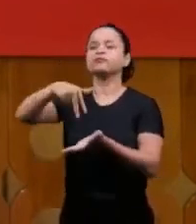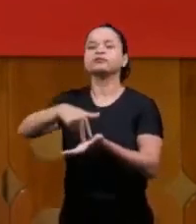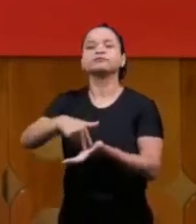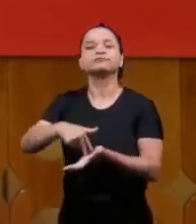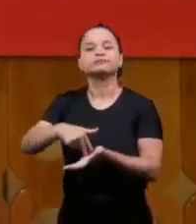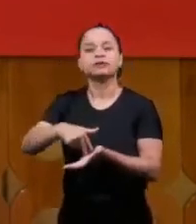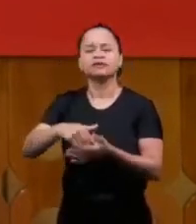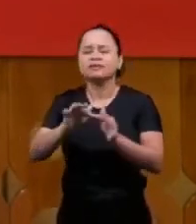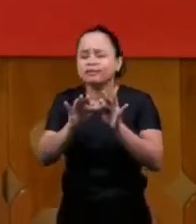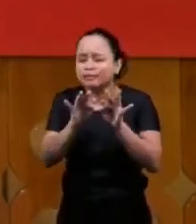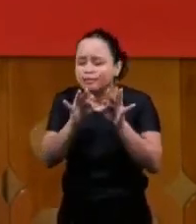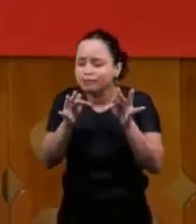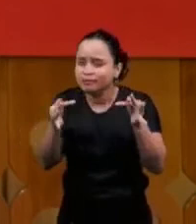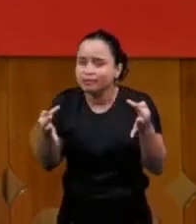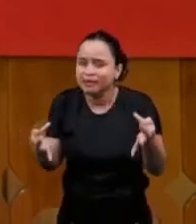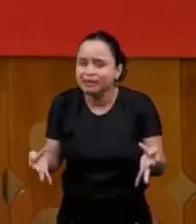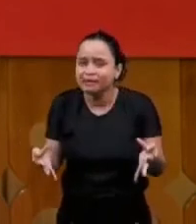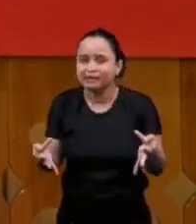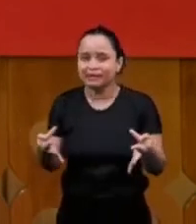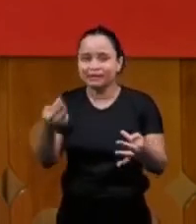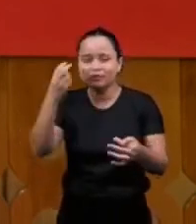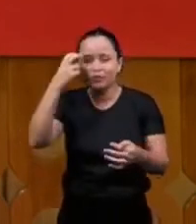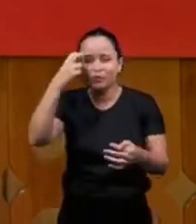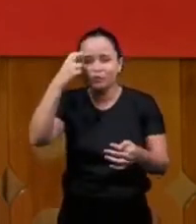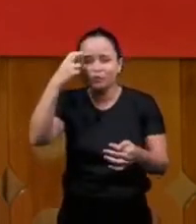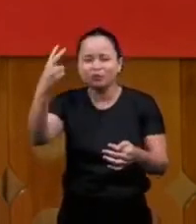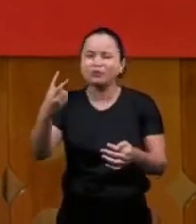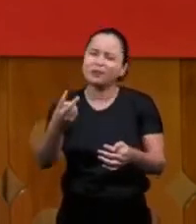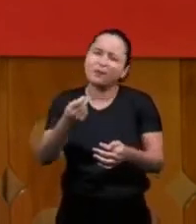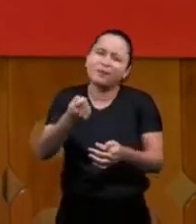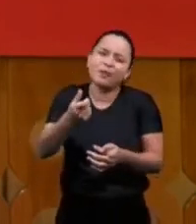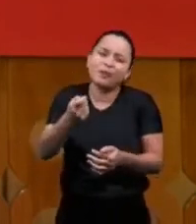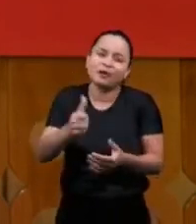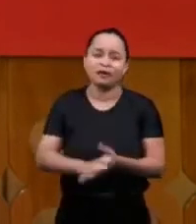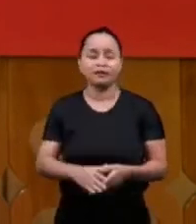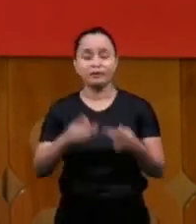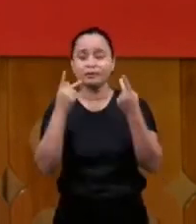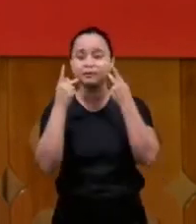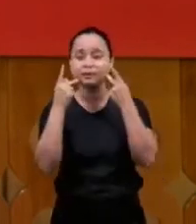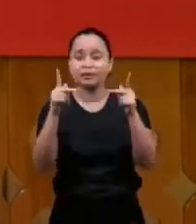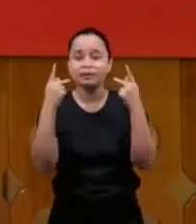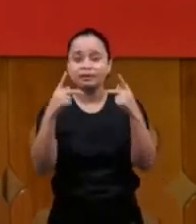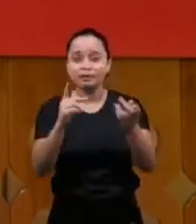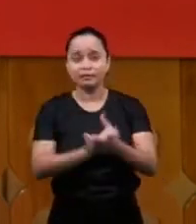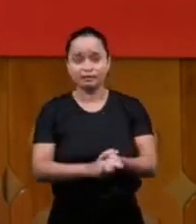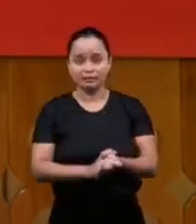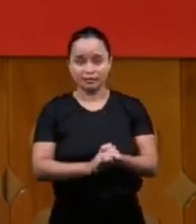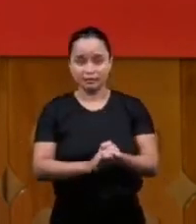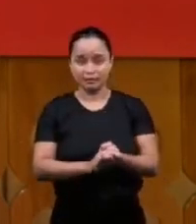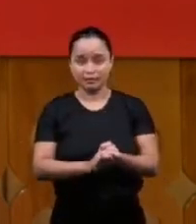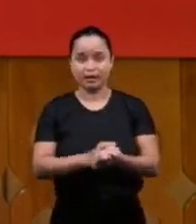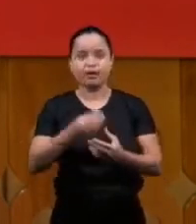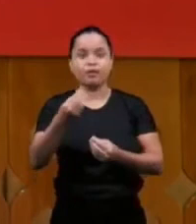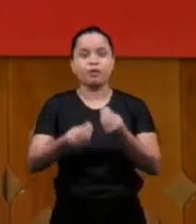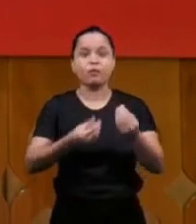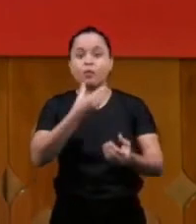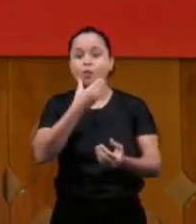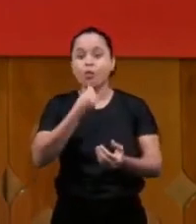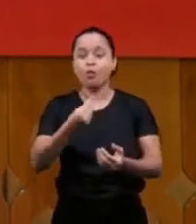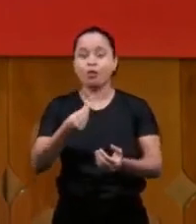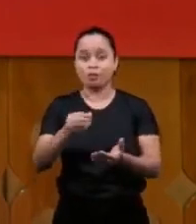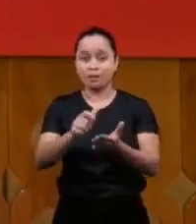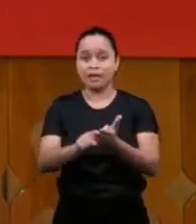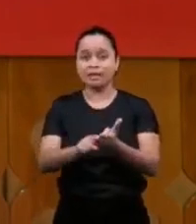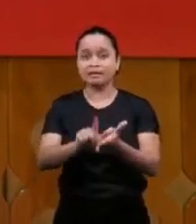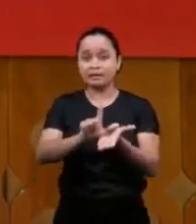Jairo he he he didn't have much schooling he went to preach about the resurrection of Lazarus and he wrote the